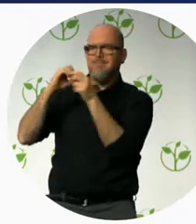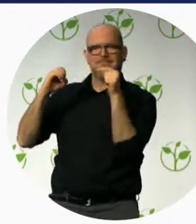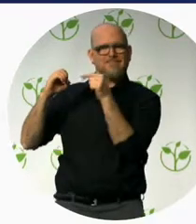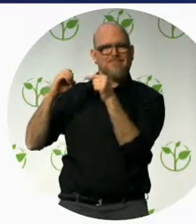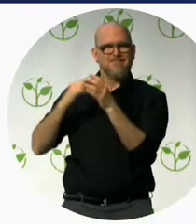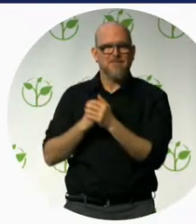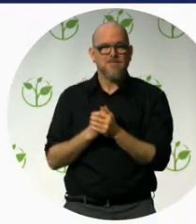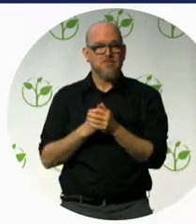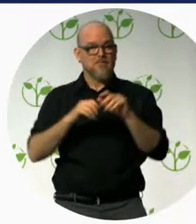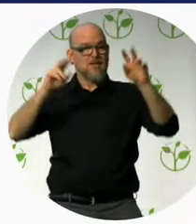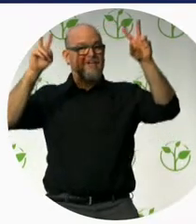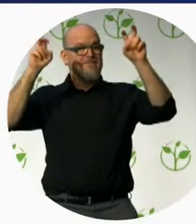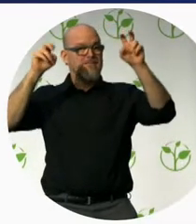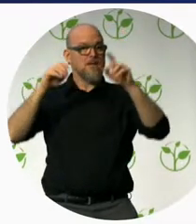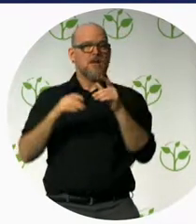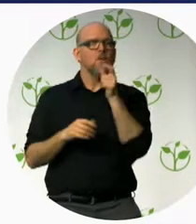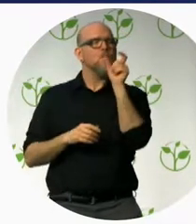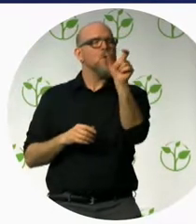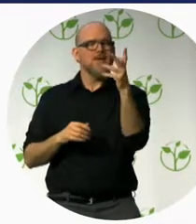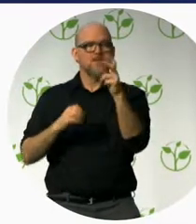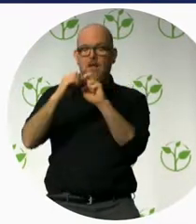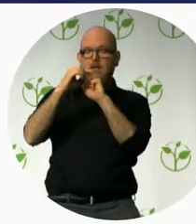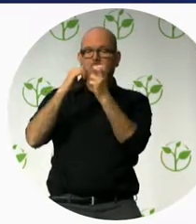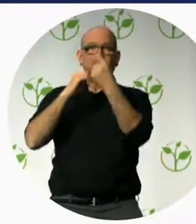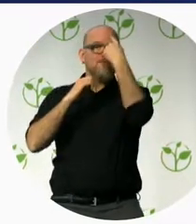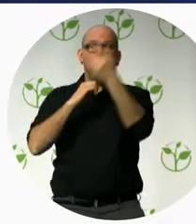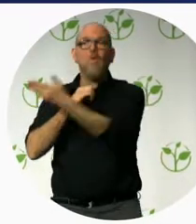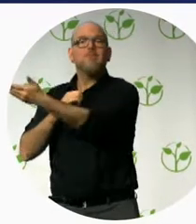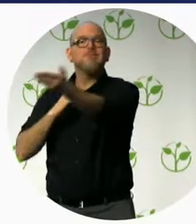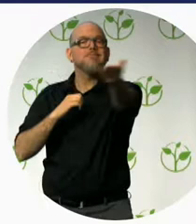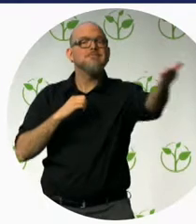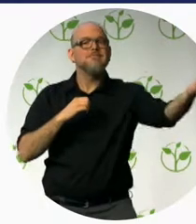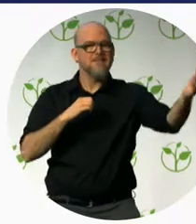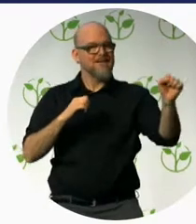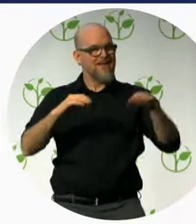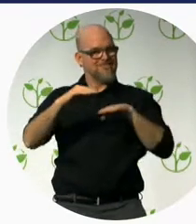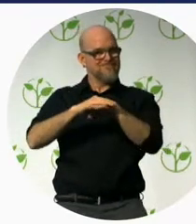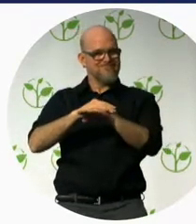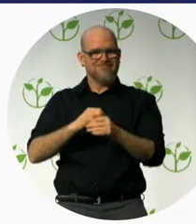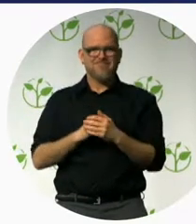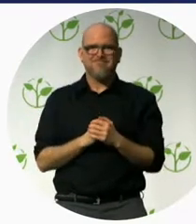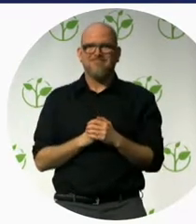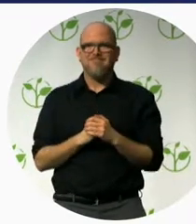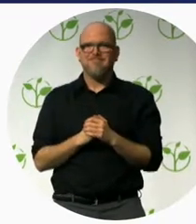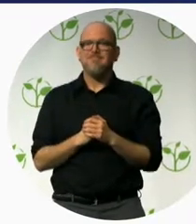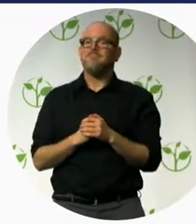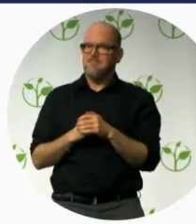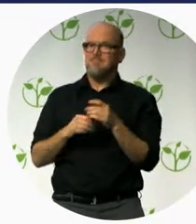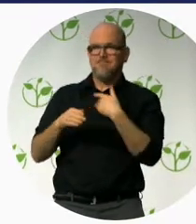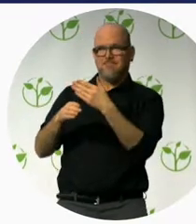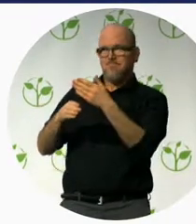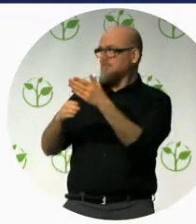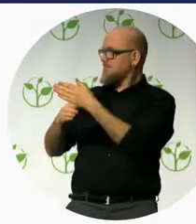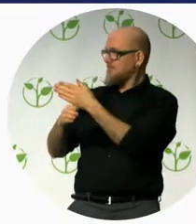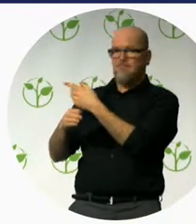And I'd just like to pick up on a couple of things from the earlier presentations today and the speakers who've